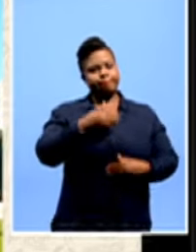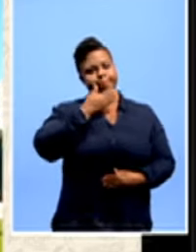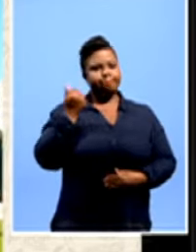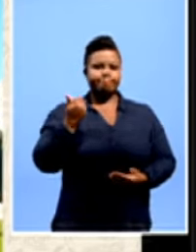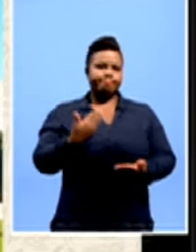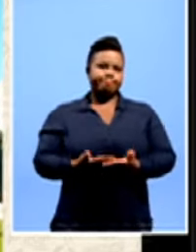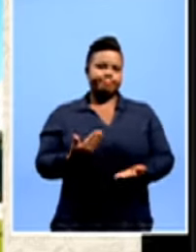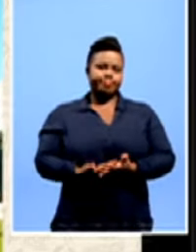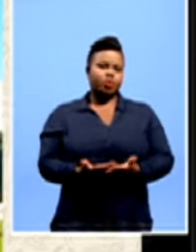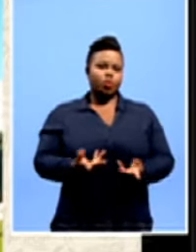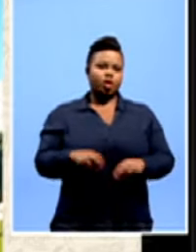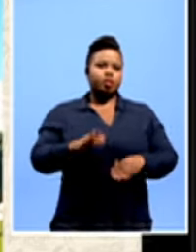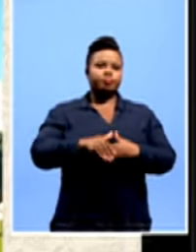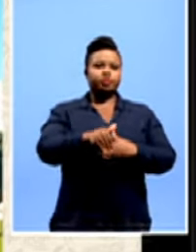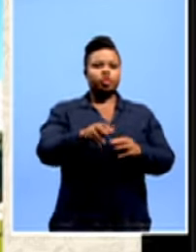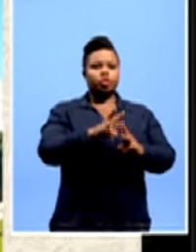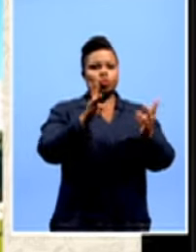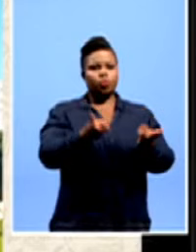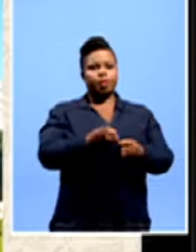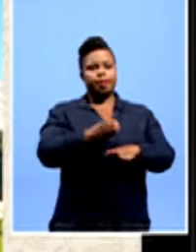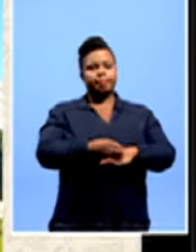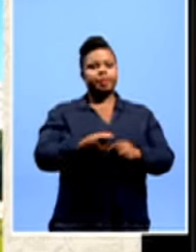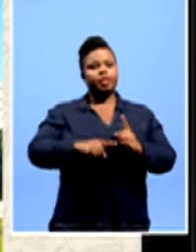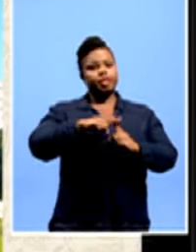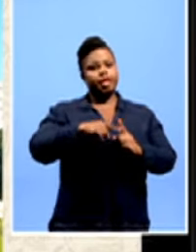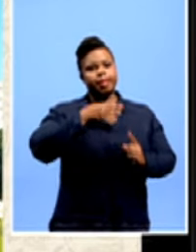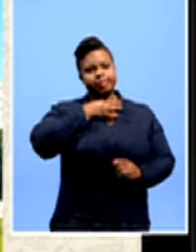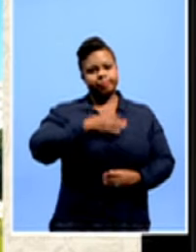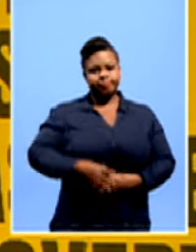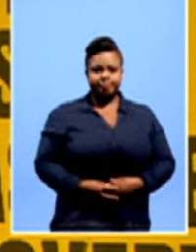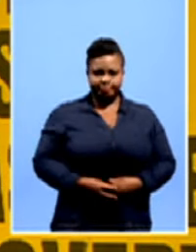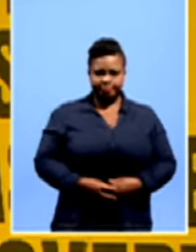best at the Cricket World Cup in England. Cheers.